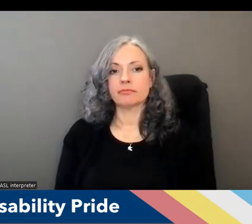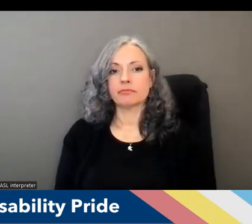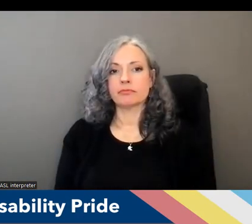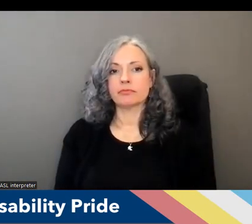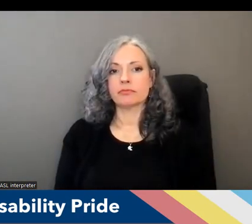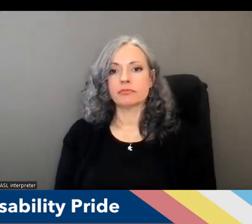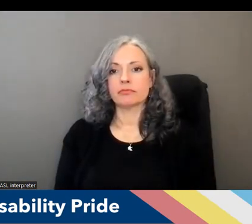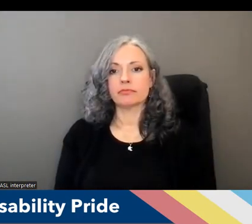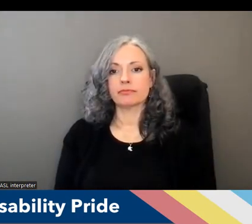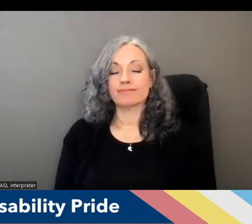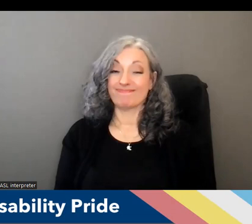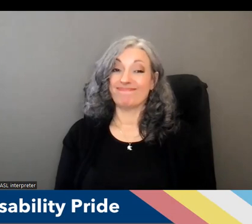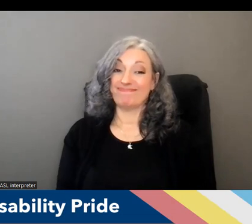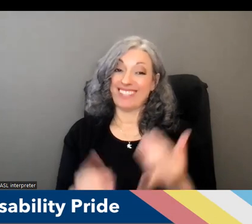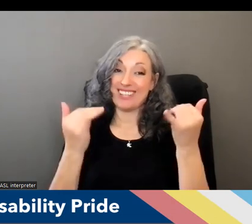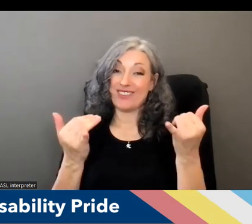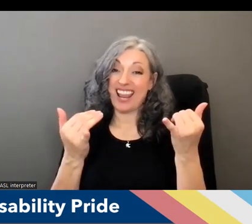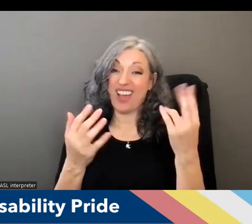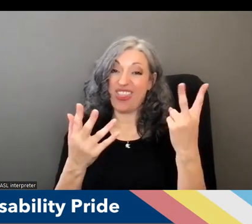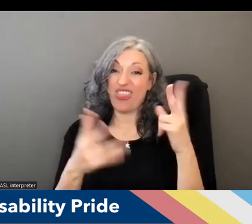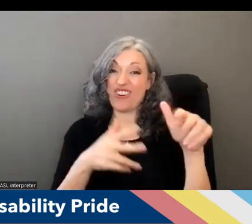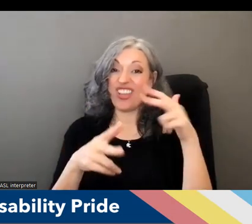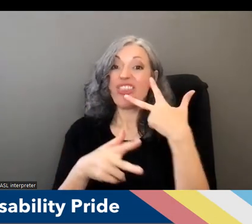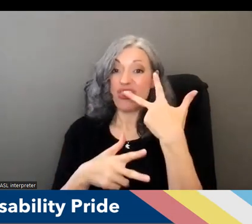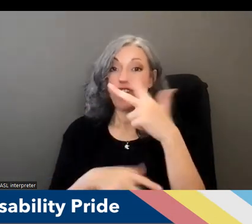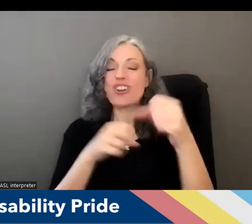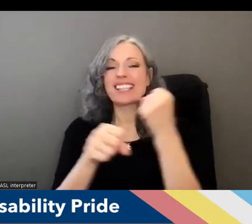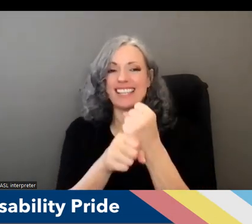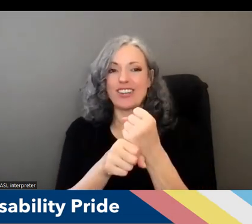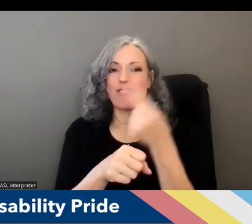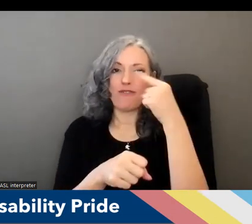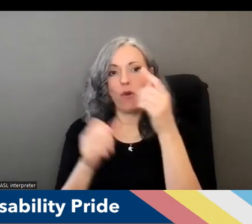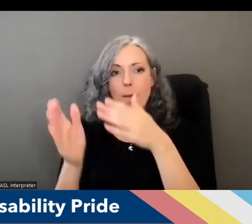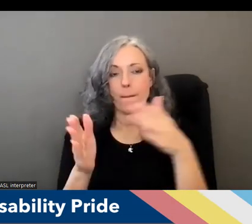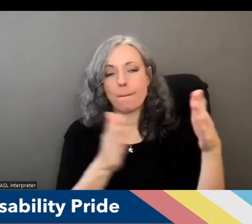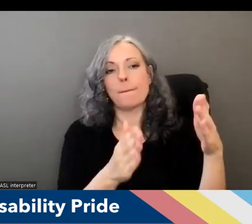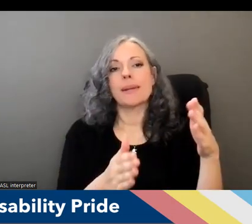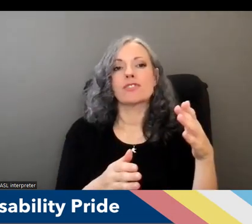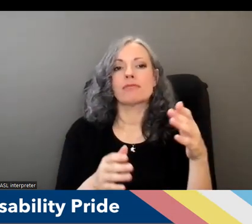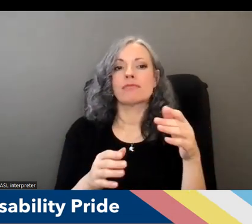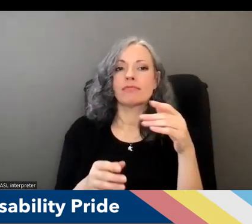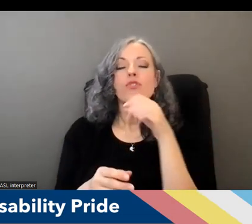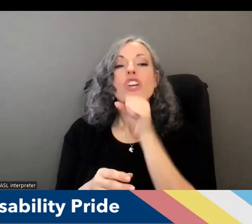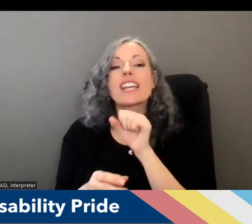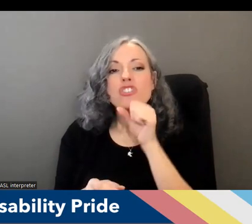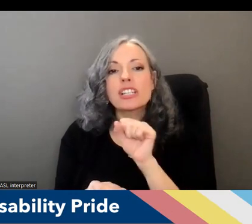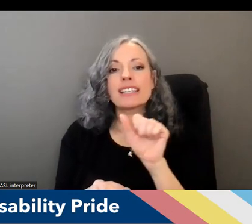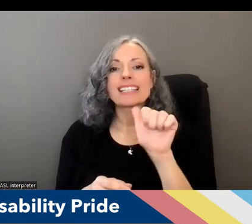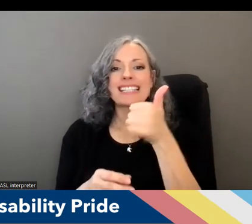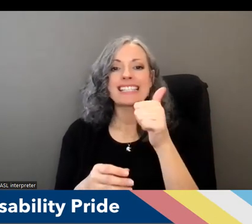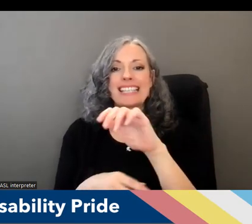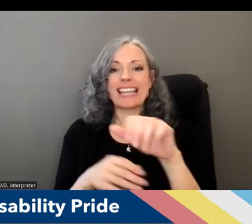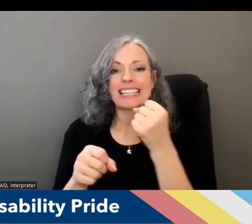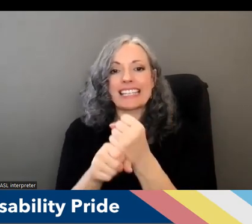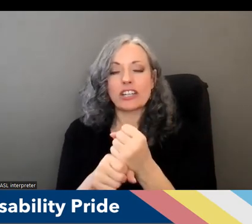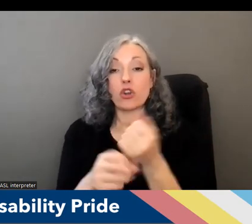all right so we're now in year three of our master plan for aging uh this is a 10-year blueprint for our state that takes us through the